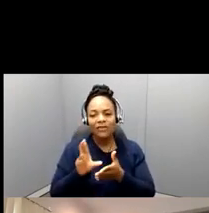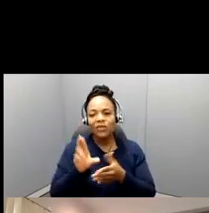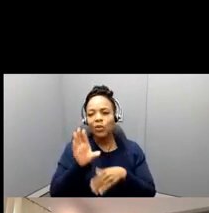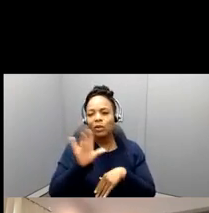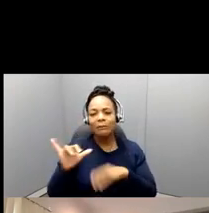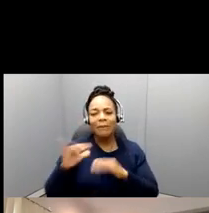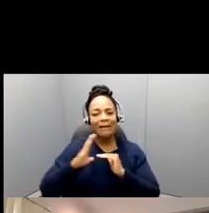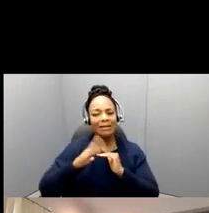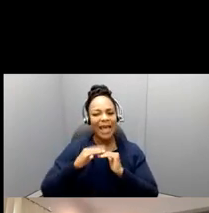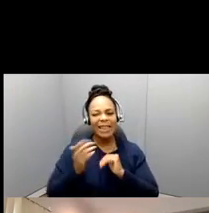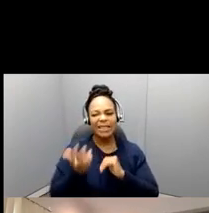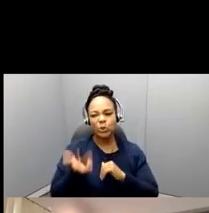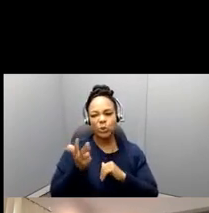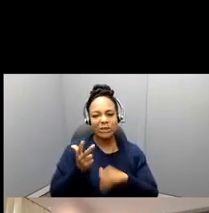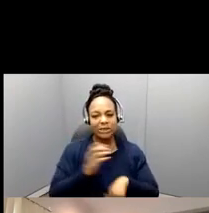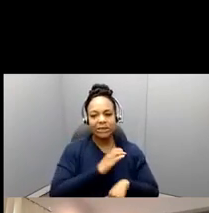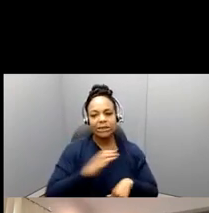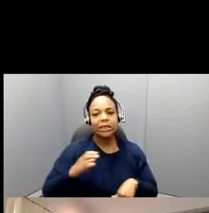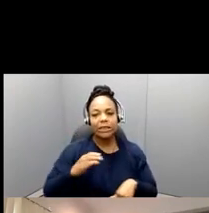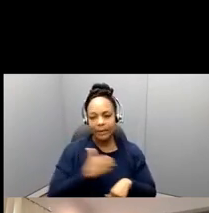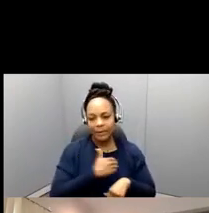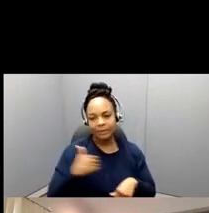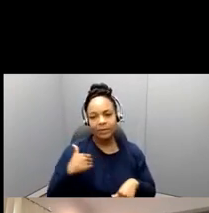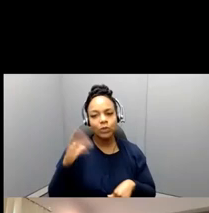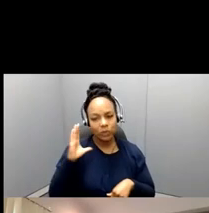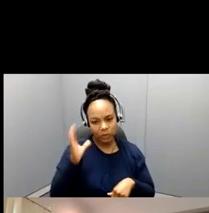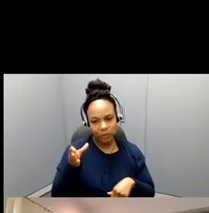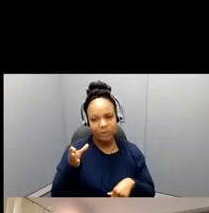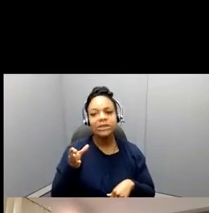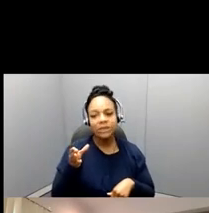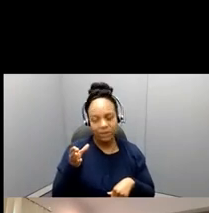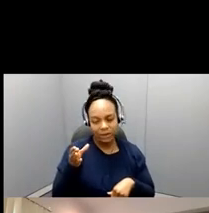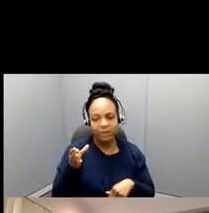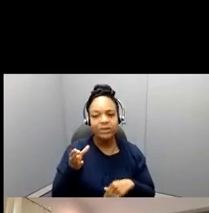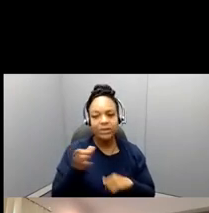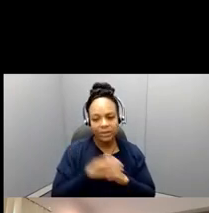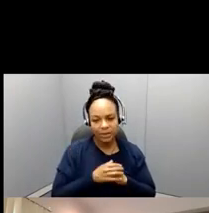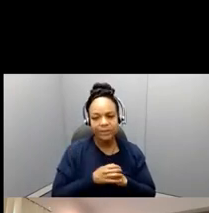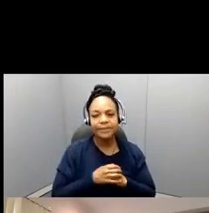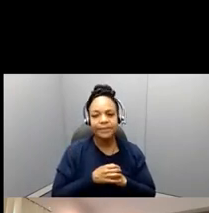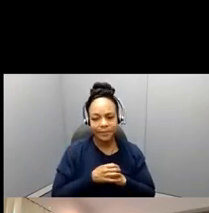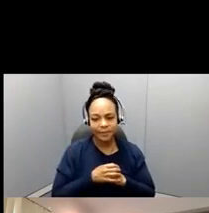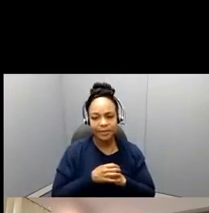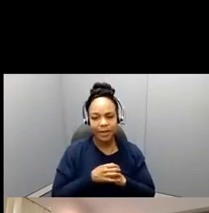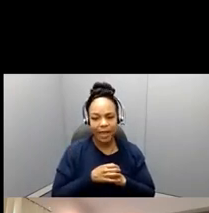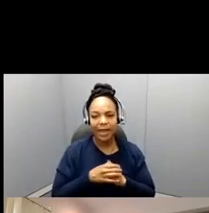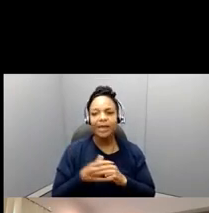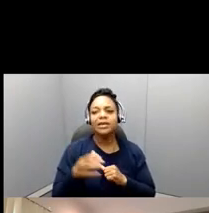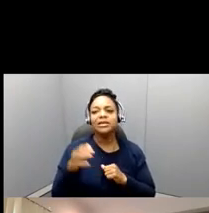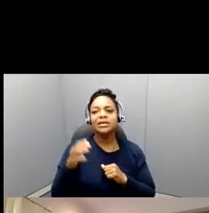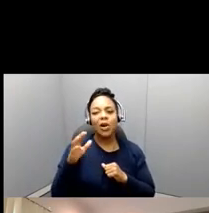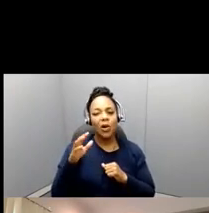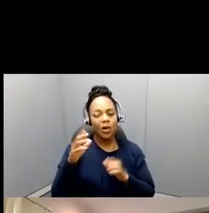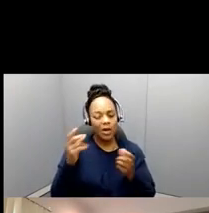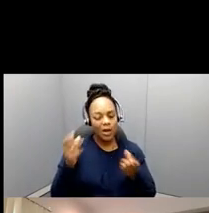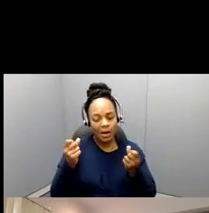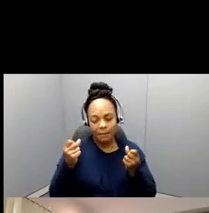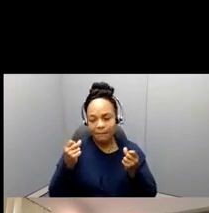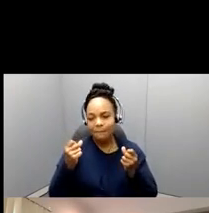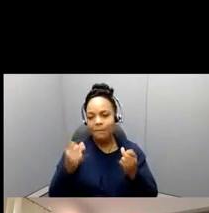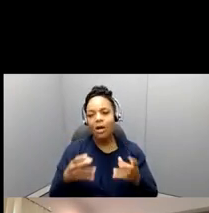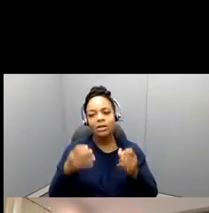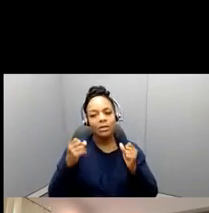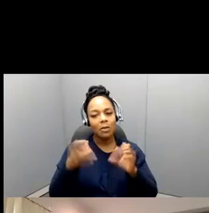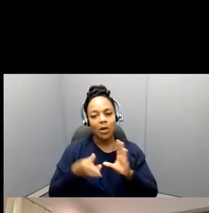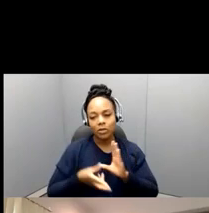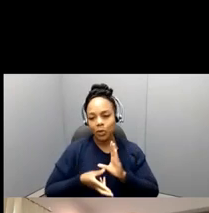of thinking about it, and that, and, and reviewed, embedded, um, through multiple rounds of, uh, review. So this is sort